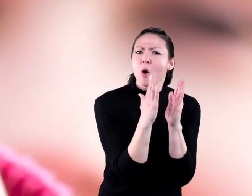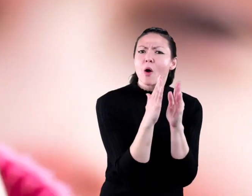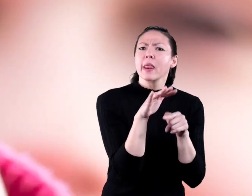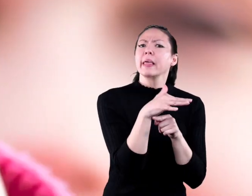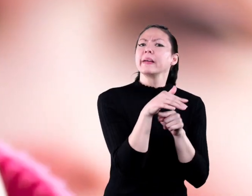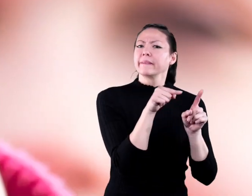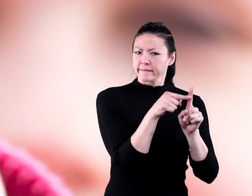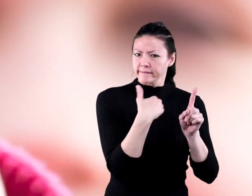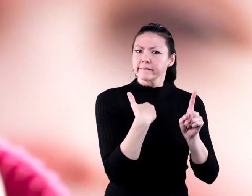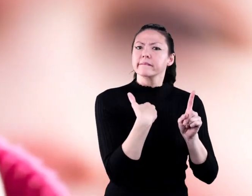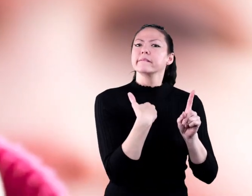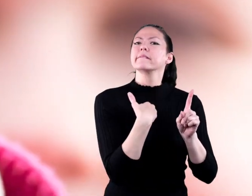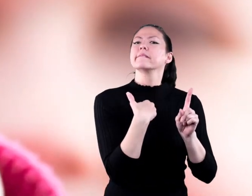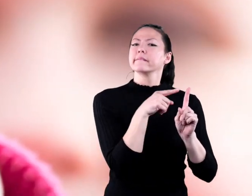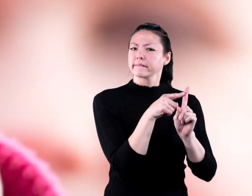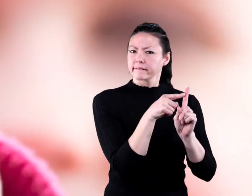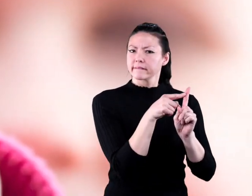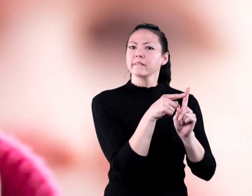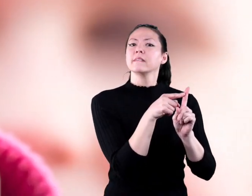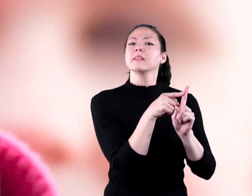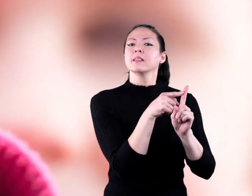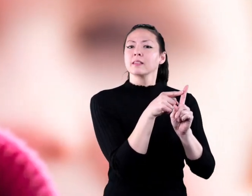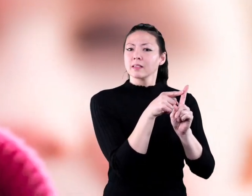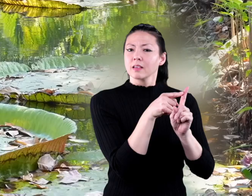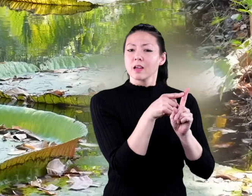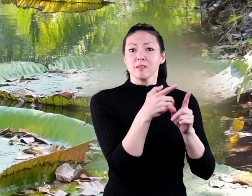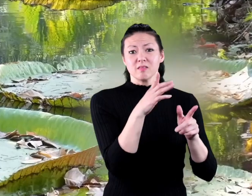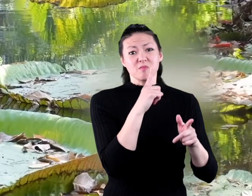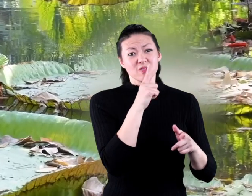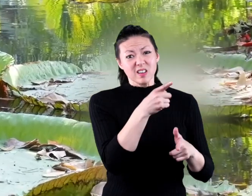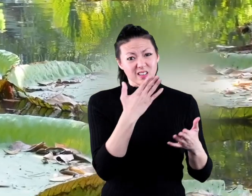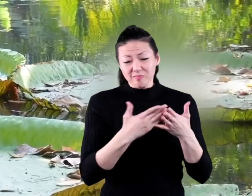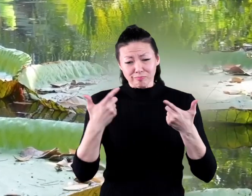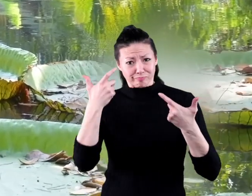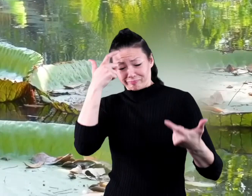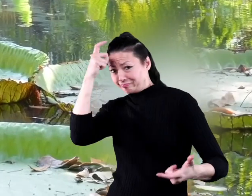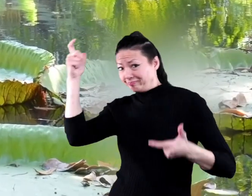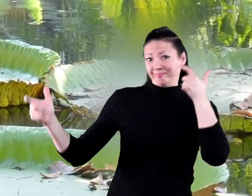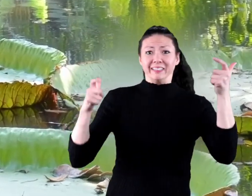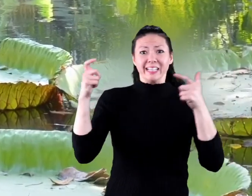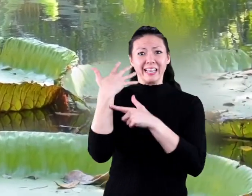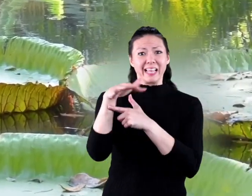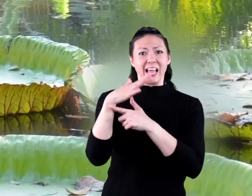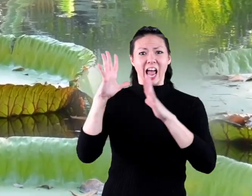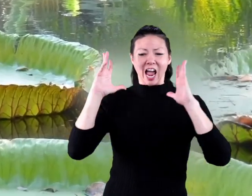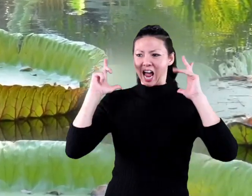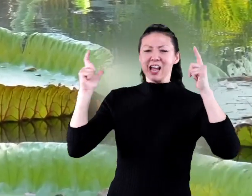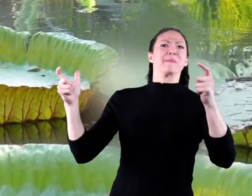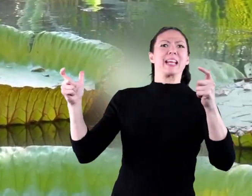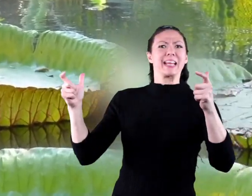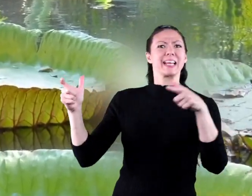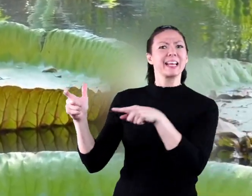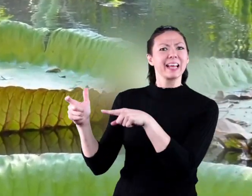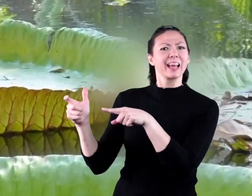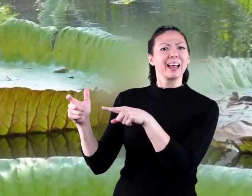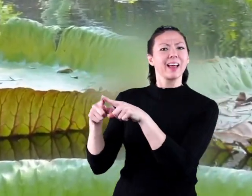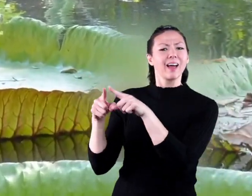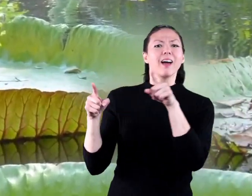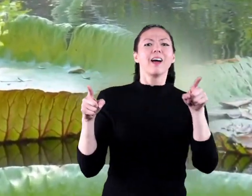Look at how small these leaves are. Now look at these. They're absolutely huge.